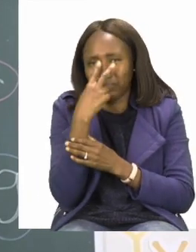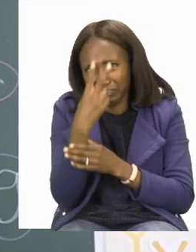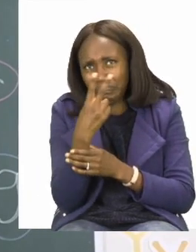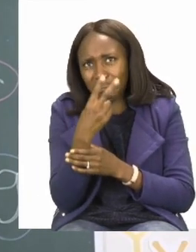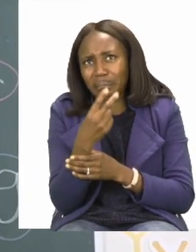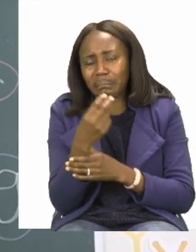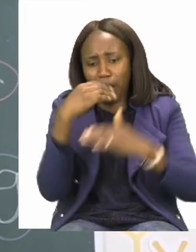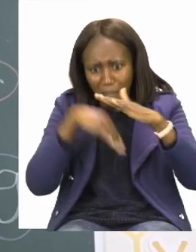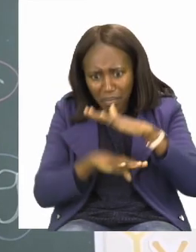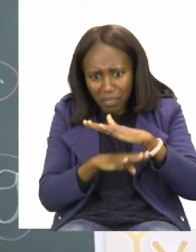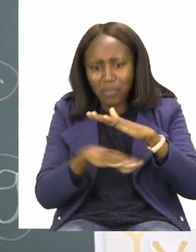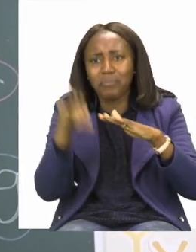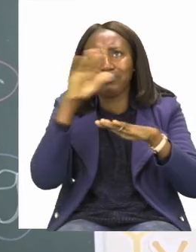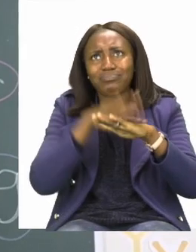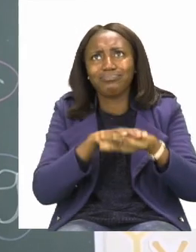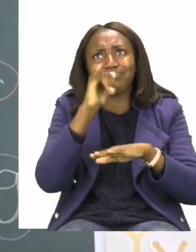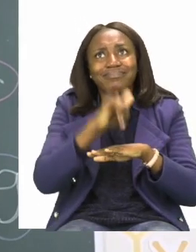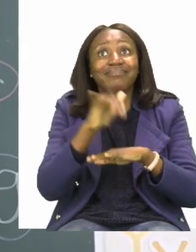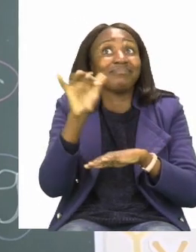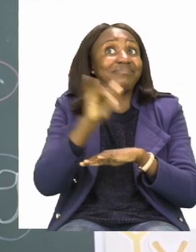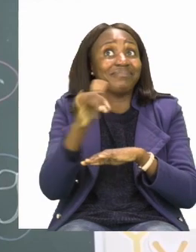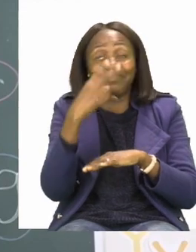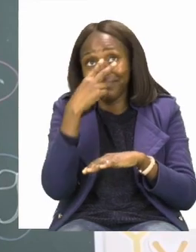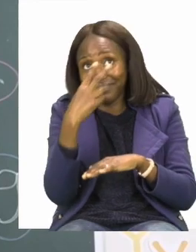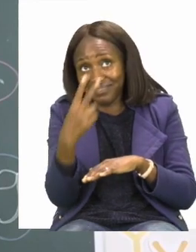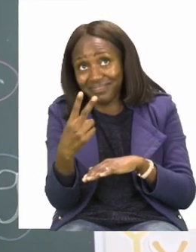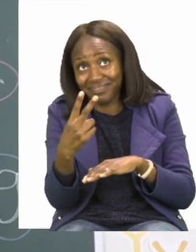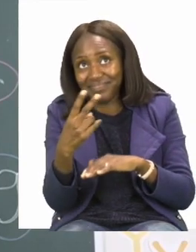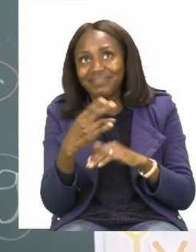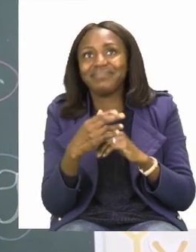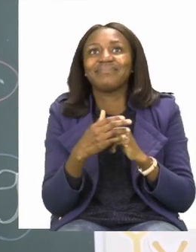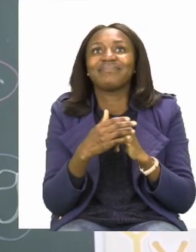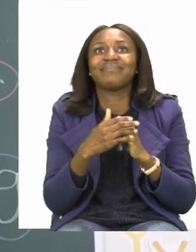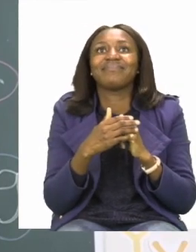is the ball going to sink, like we said, or float?